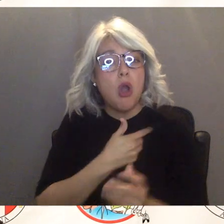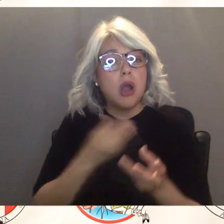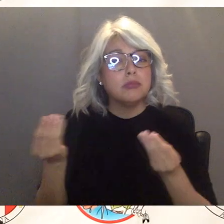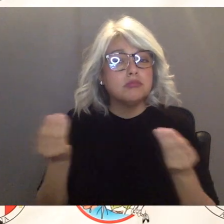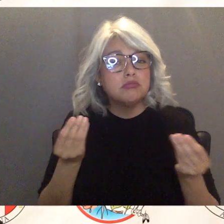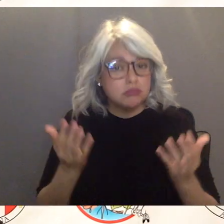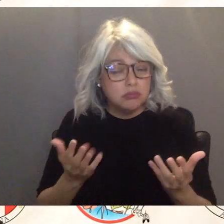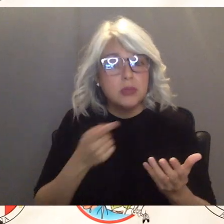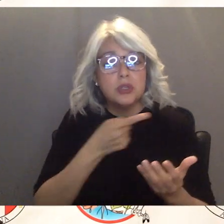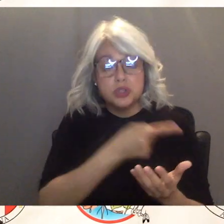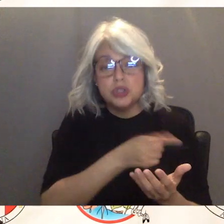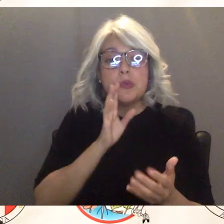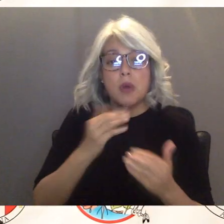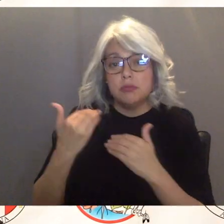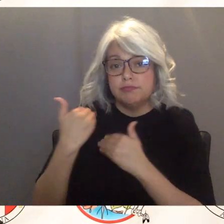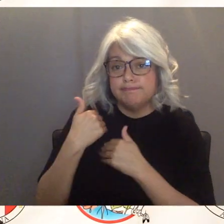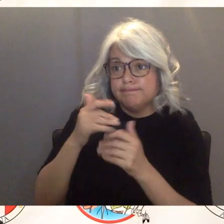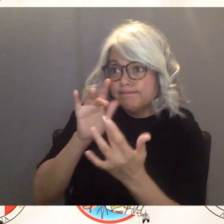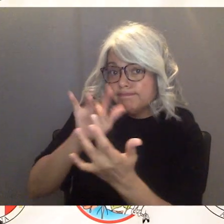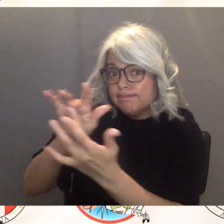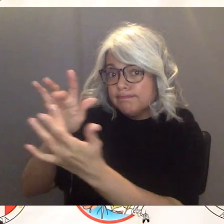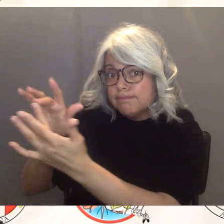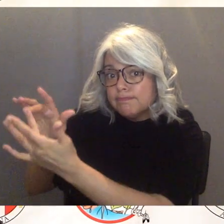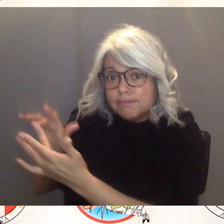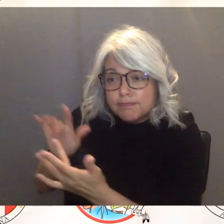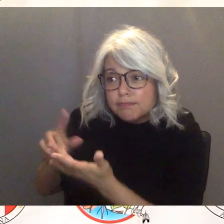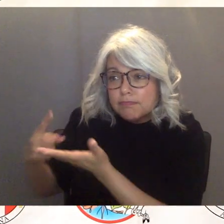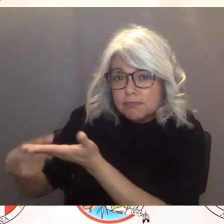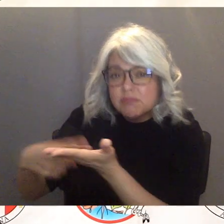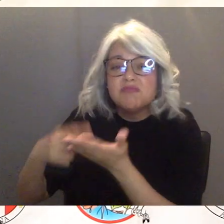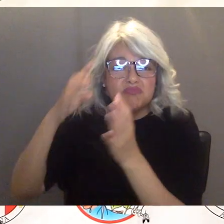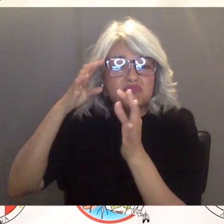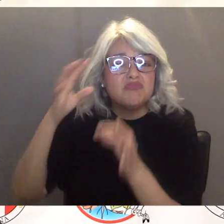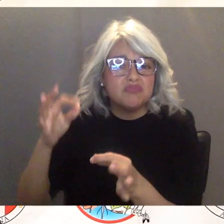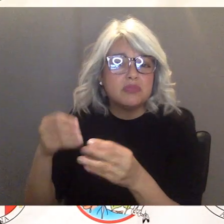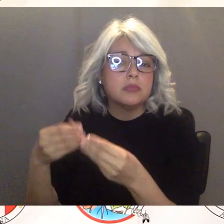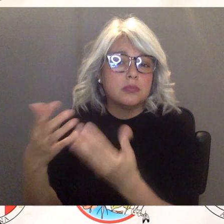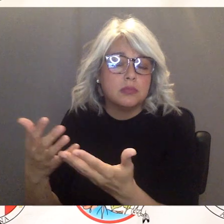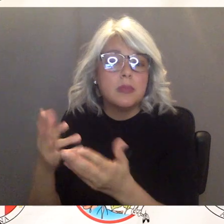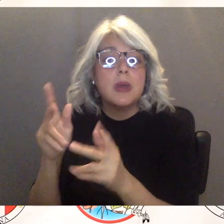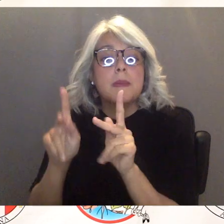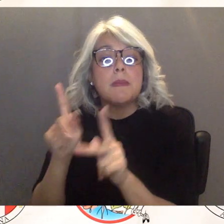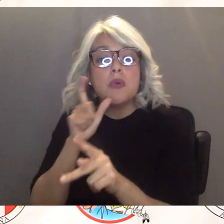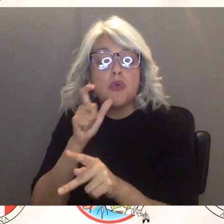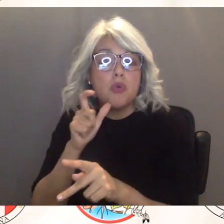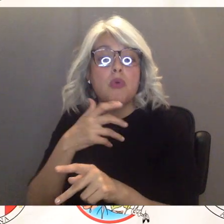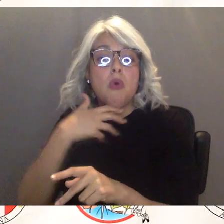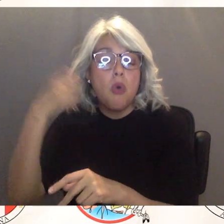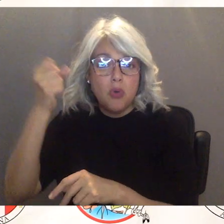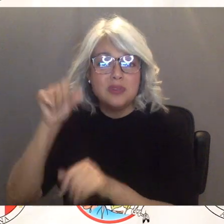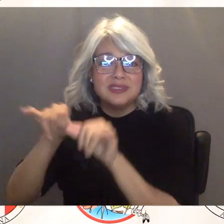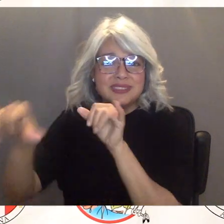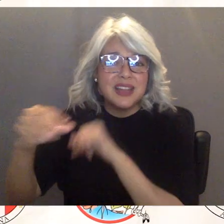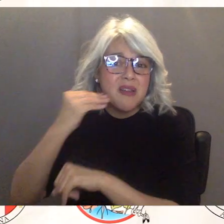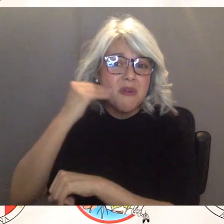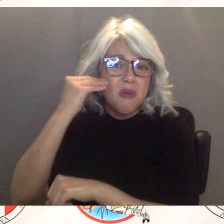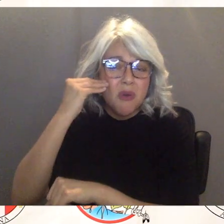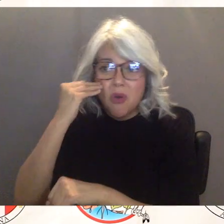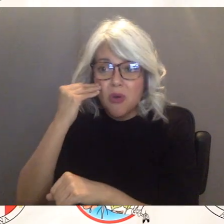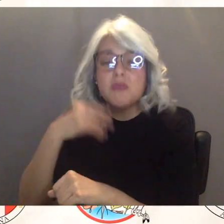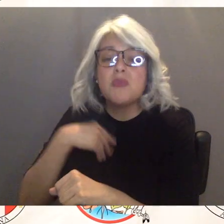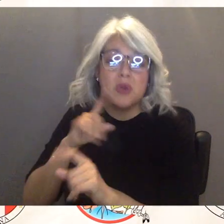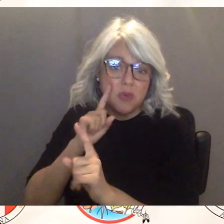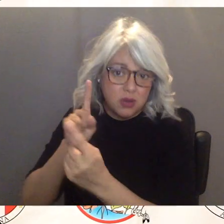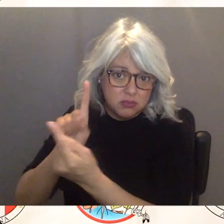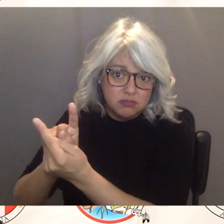that need those homebound services um i believe also our our members of our health staff have also made contact with